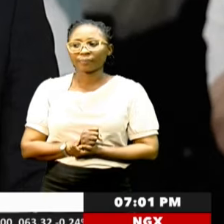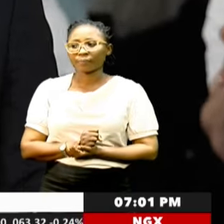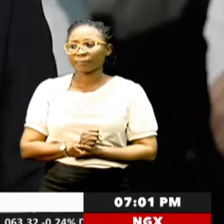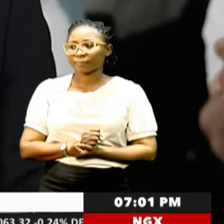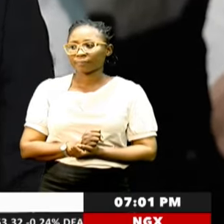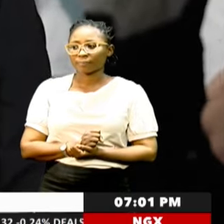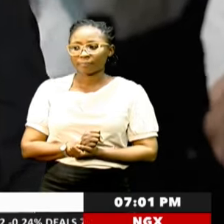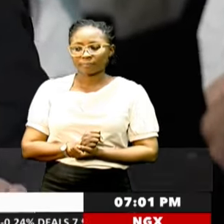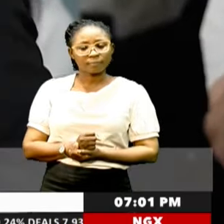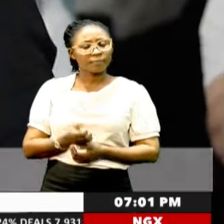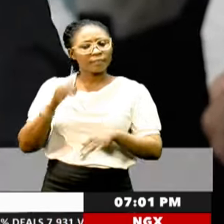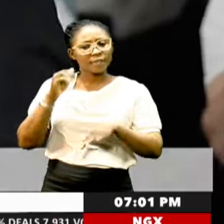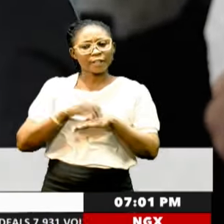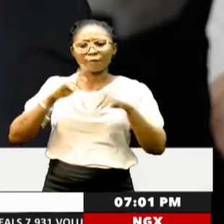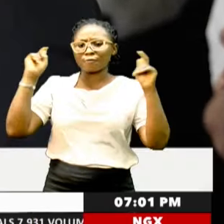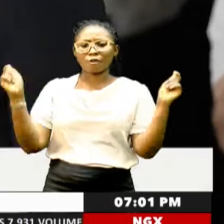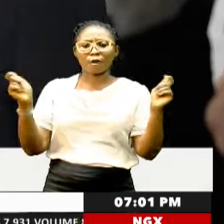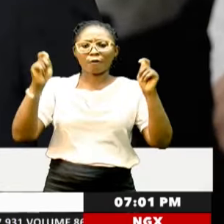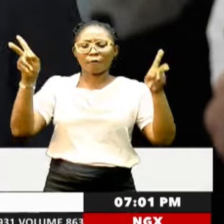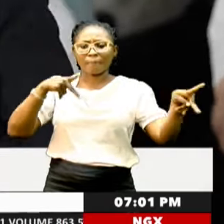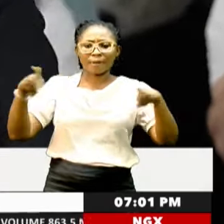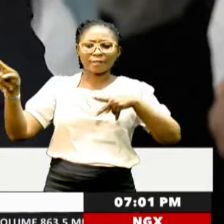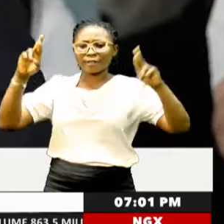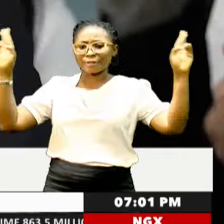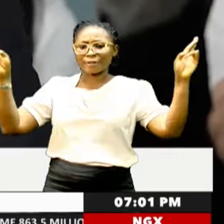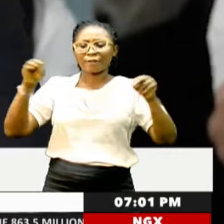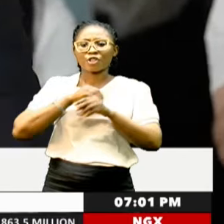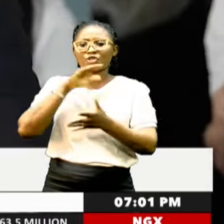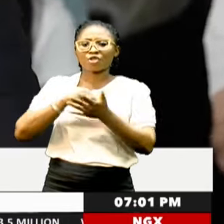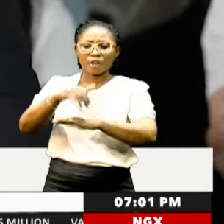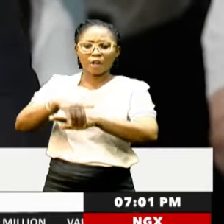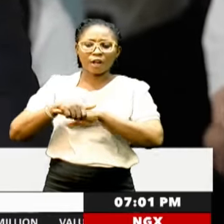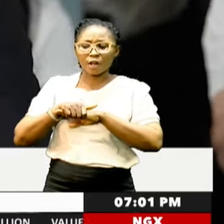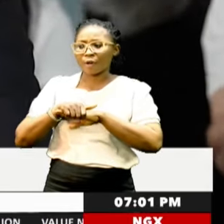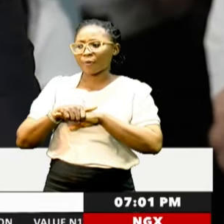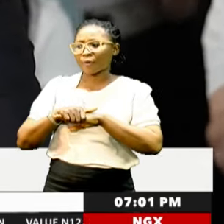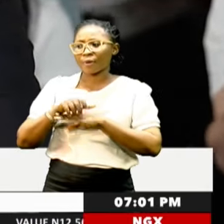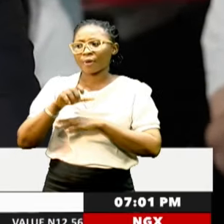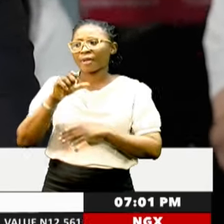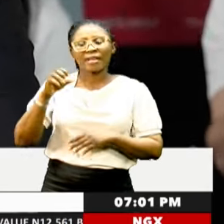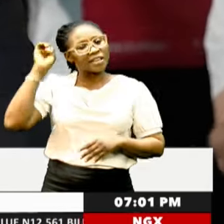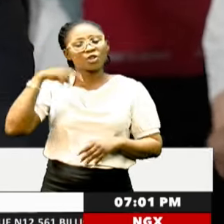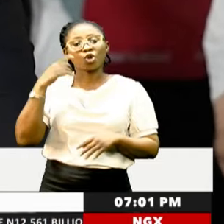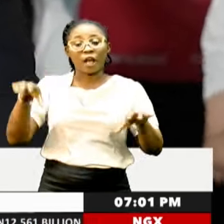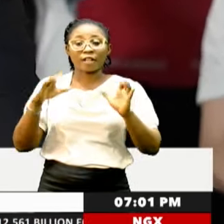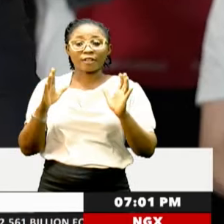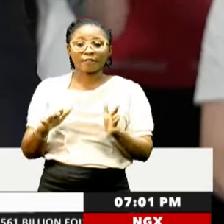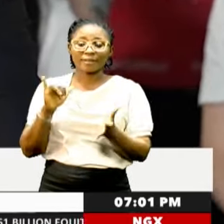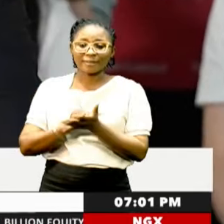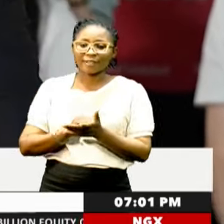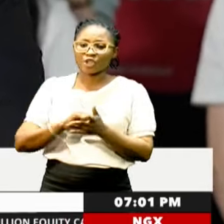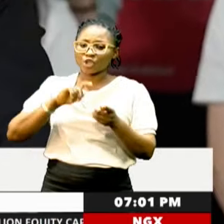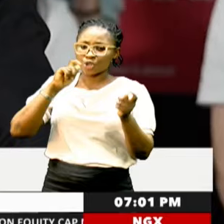At a triumphant party rally in central London, Stama told chairing activists that change